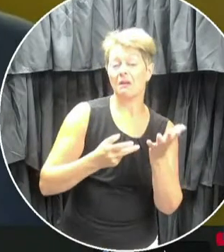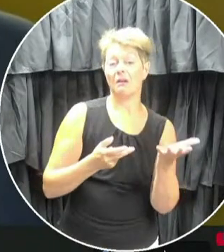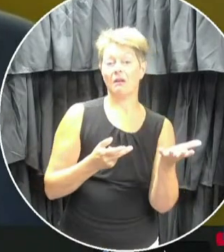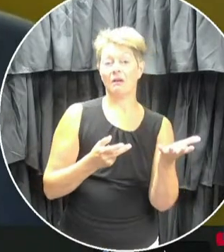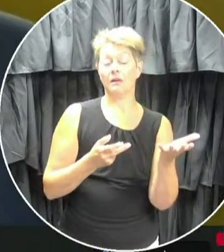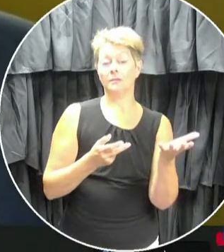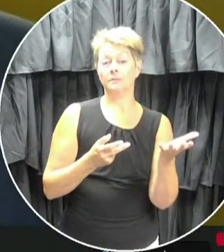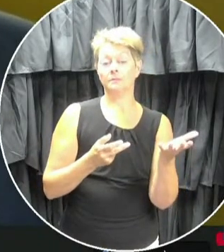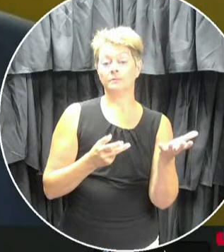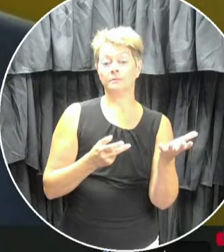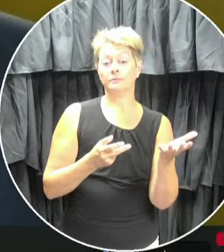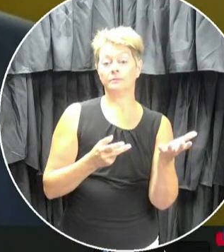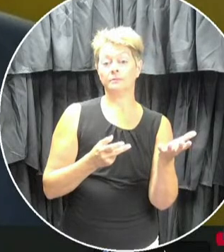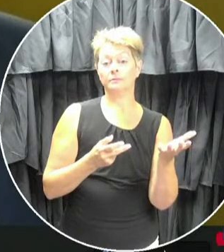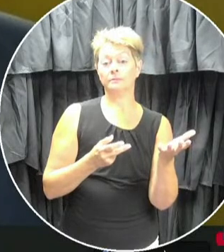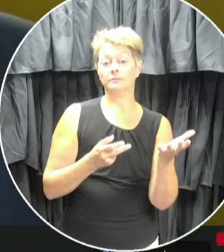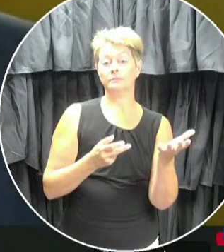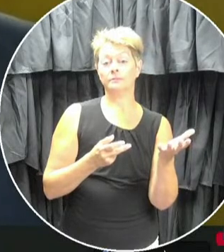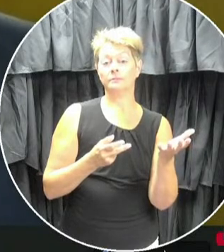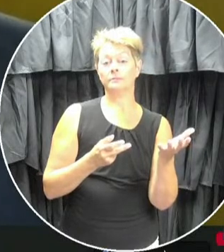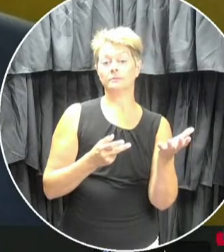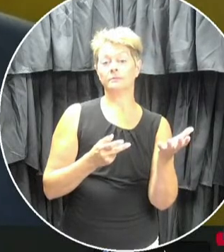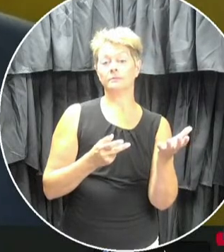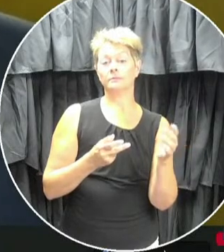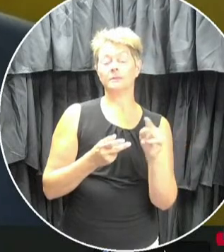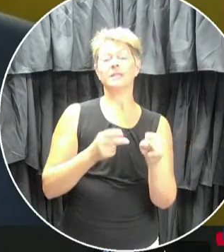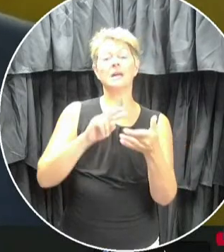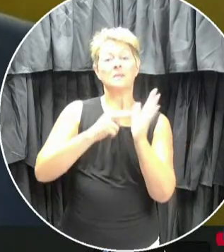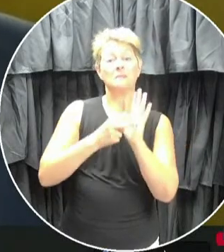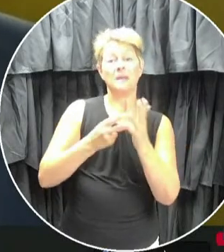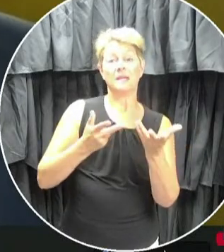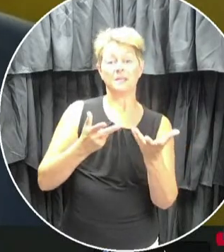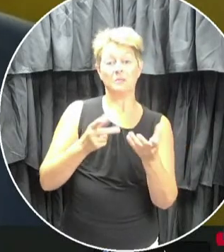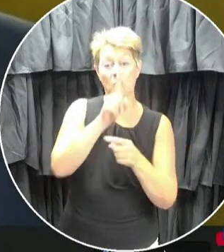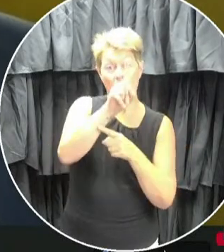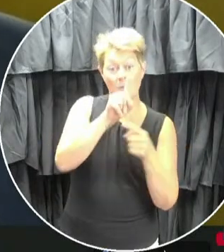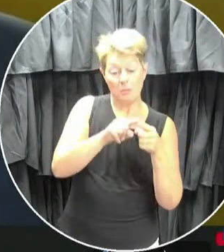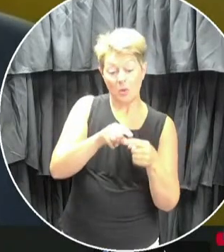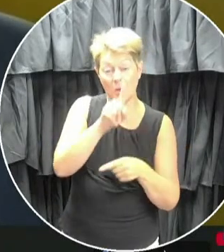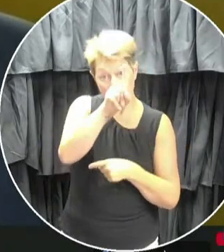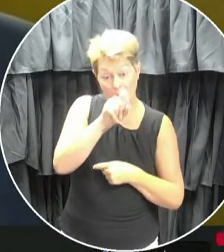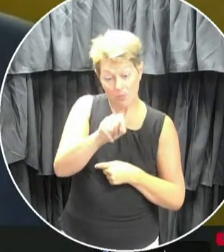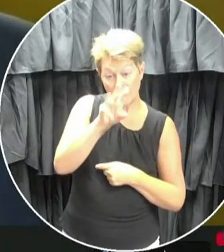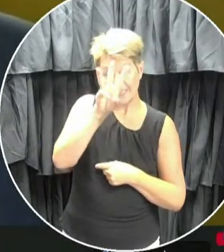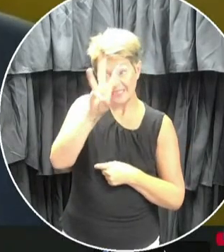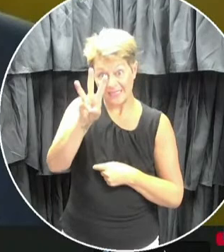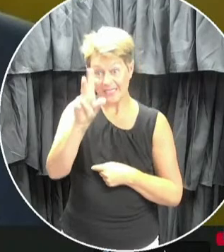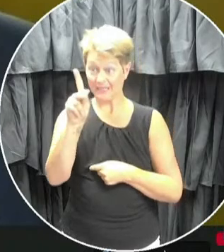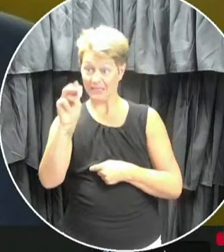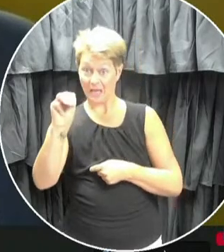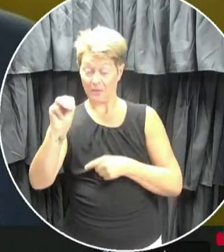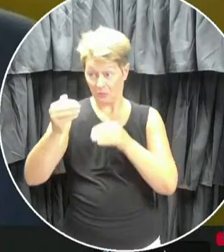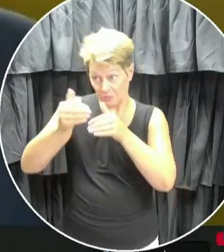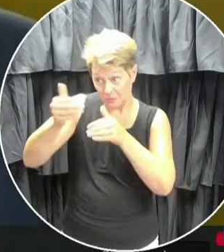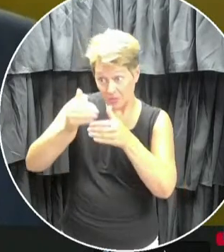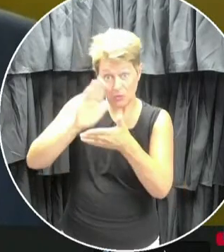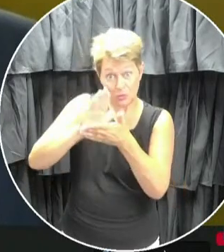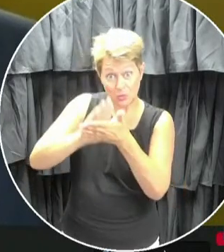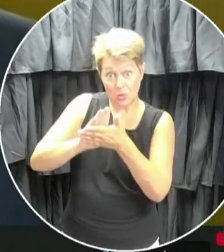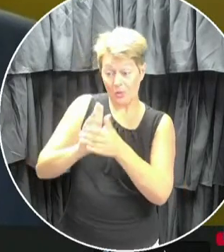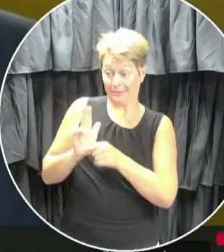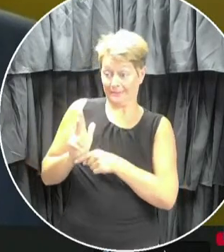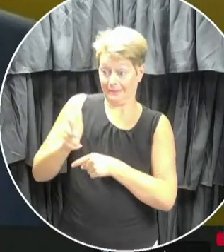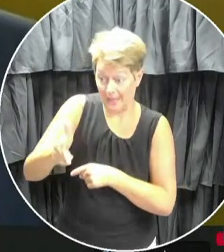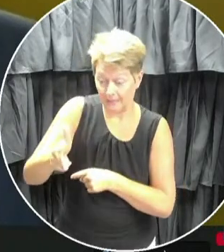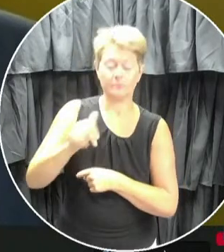need for any previously established courtesy stops within the 1.6 school bus eligibility zone. This